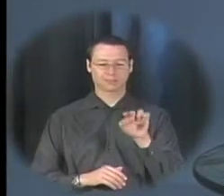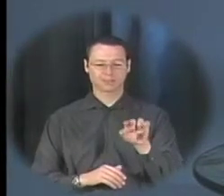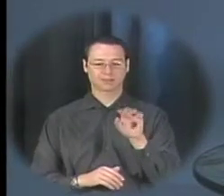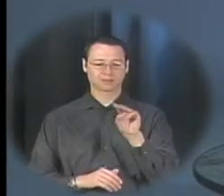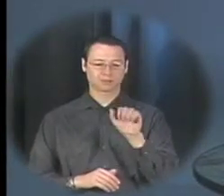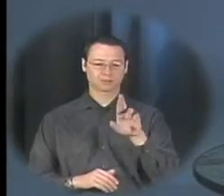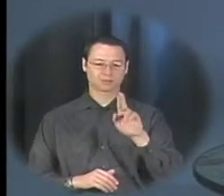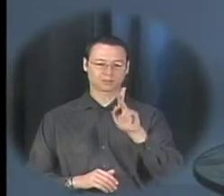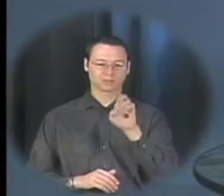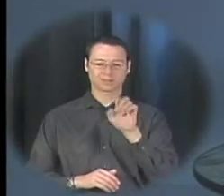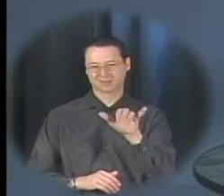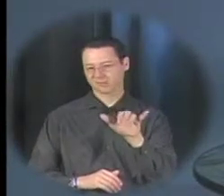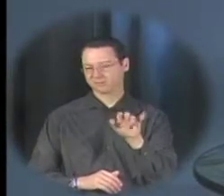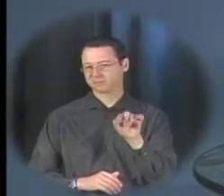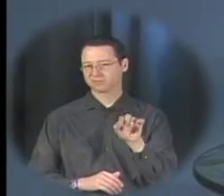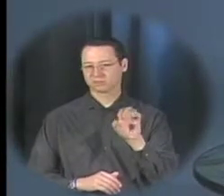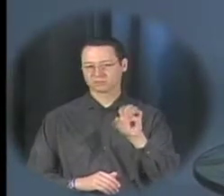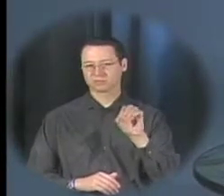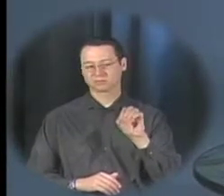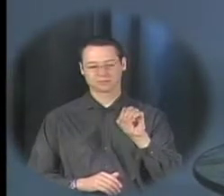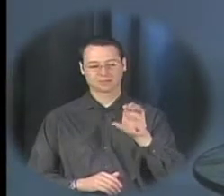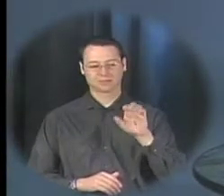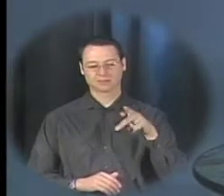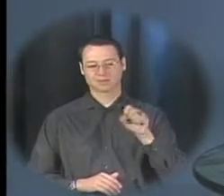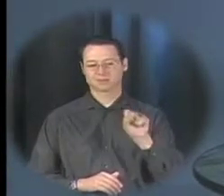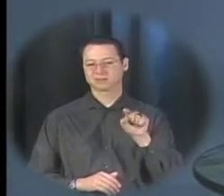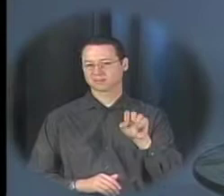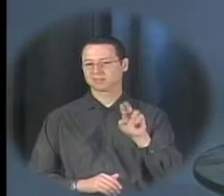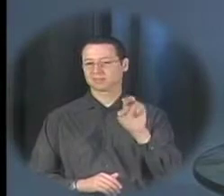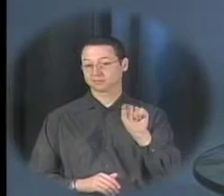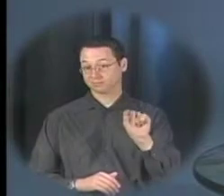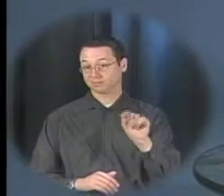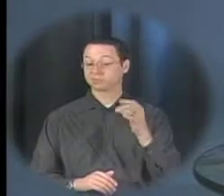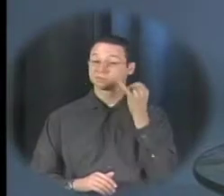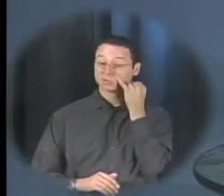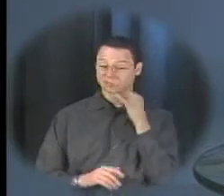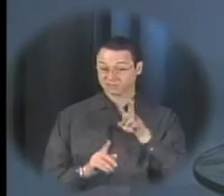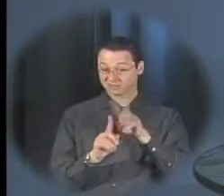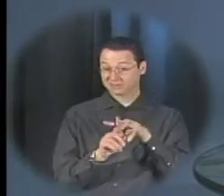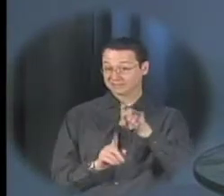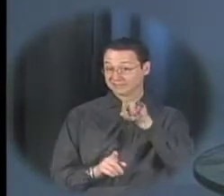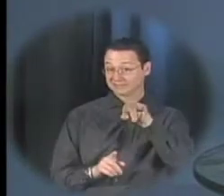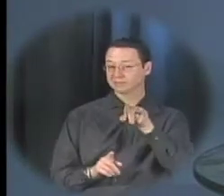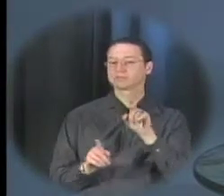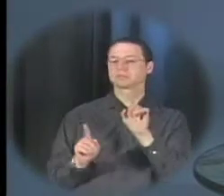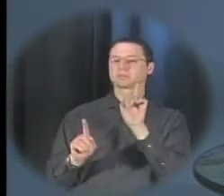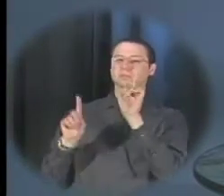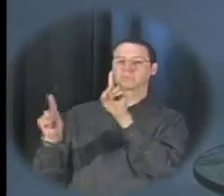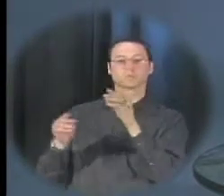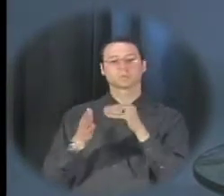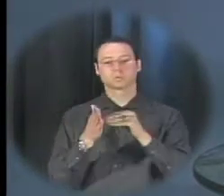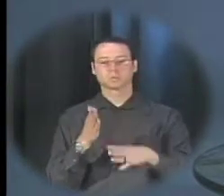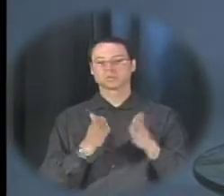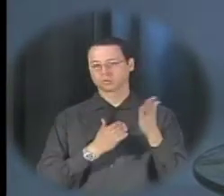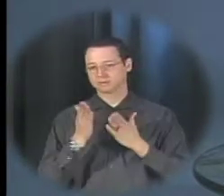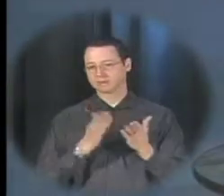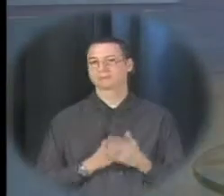.net if you need an application please pick one out from student services hope to see you there